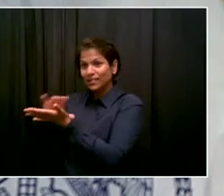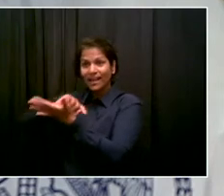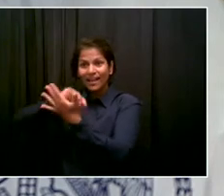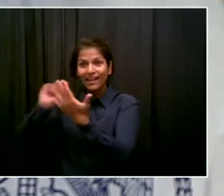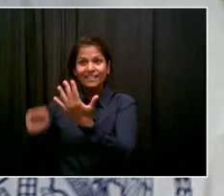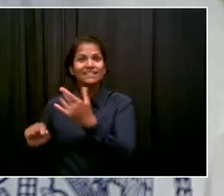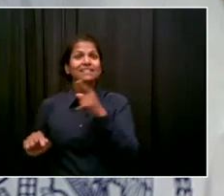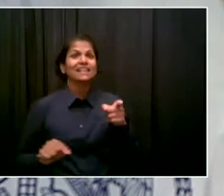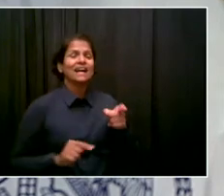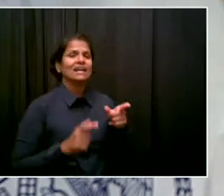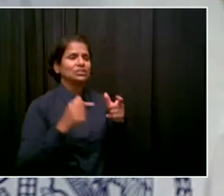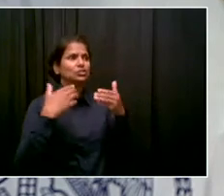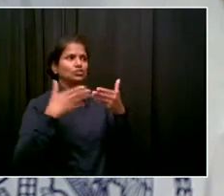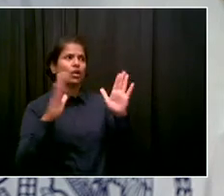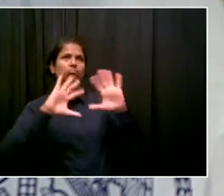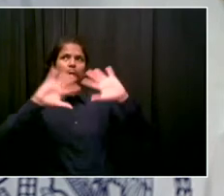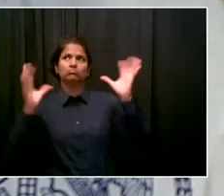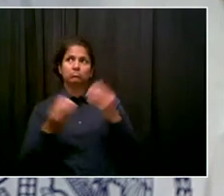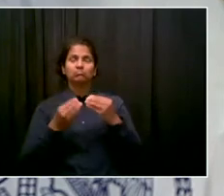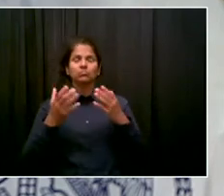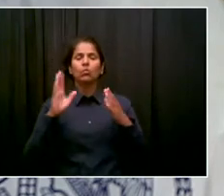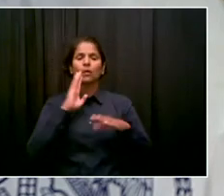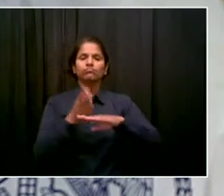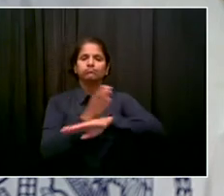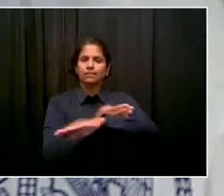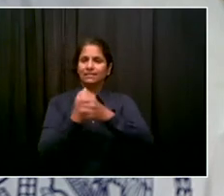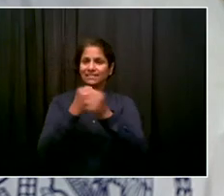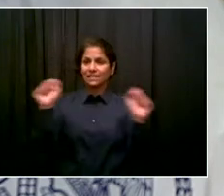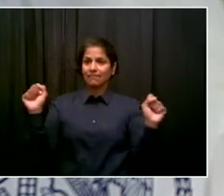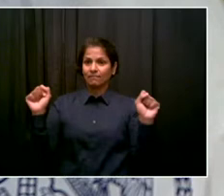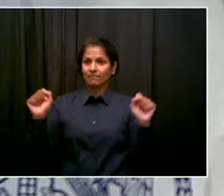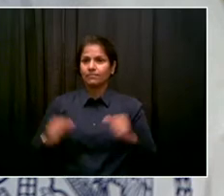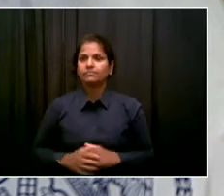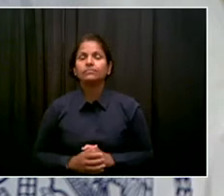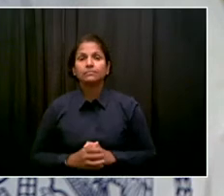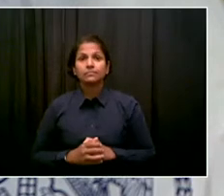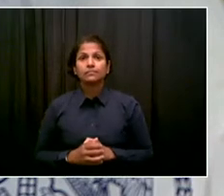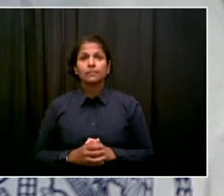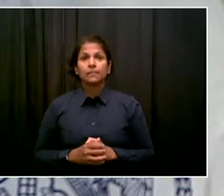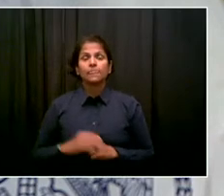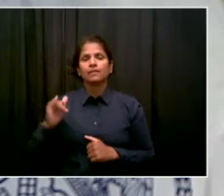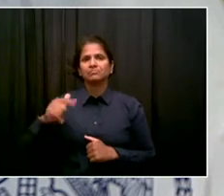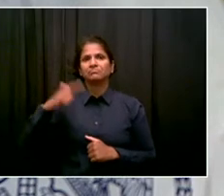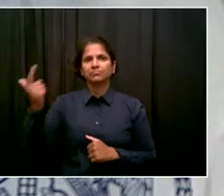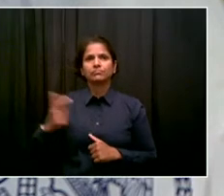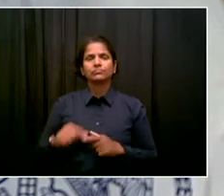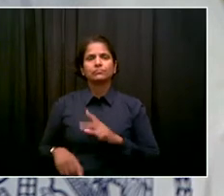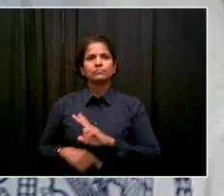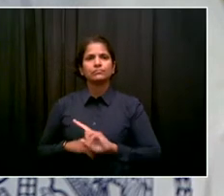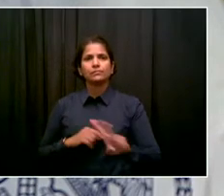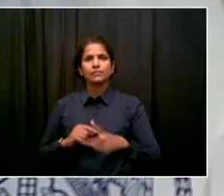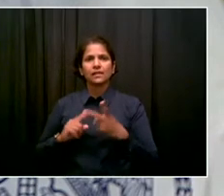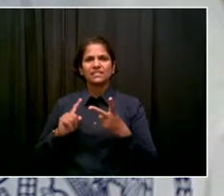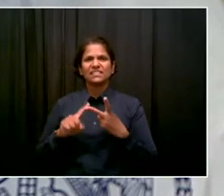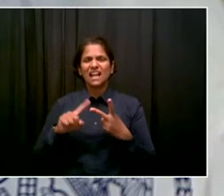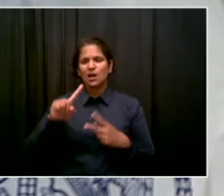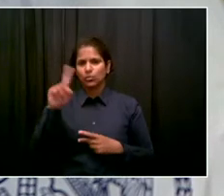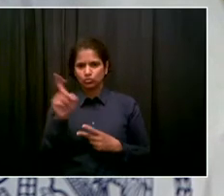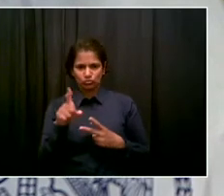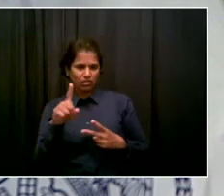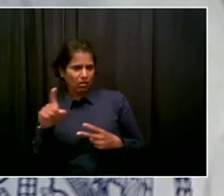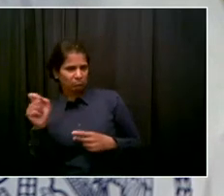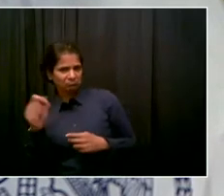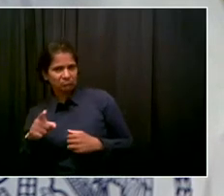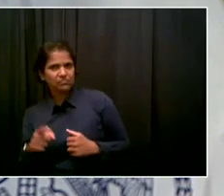Go ahead, Marla. Can you tell us why the focus on state parolees? Is there